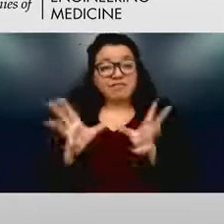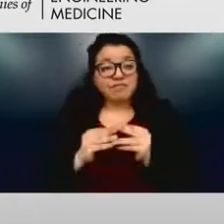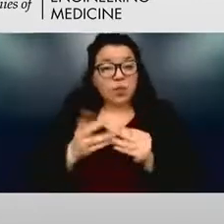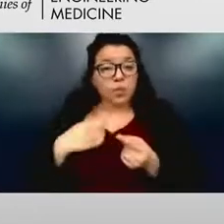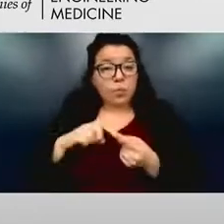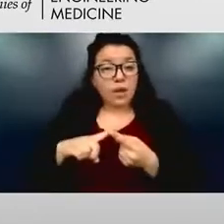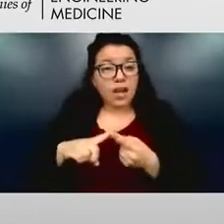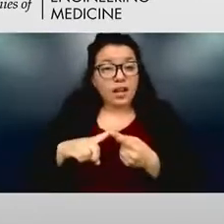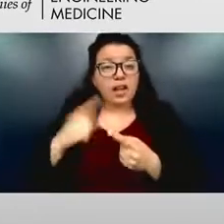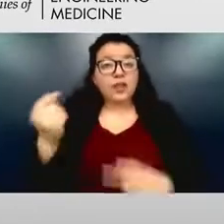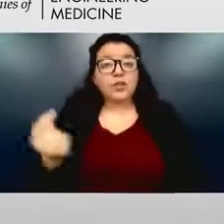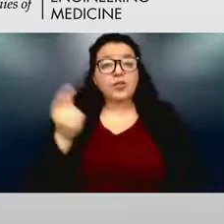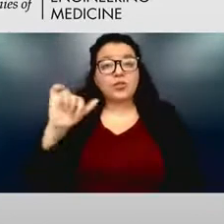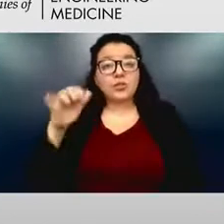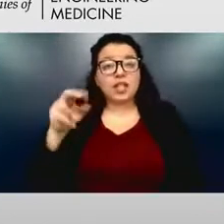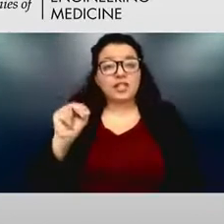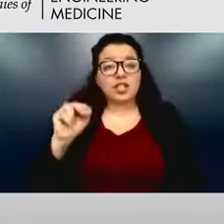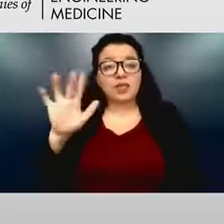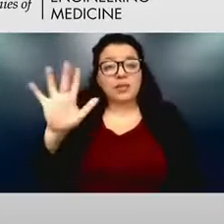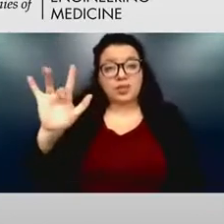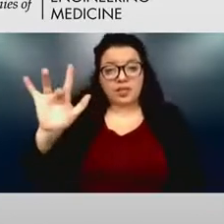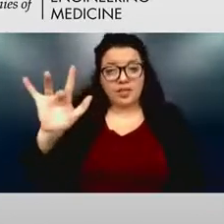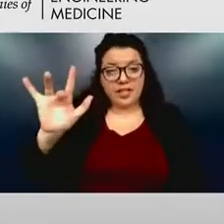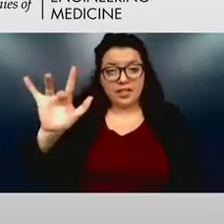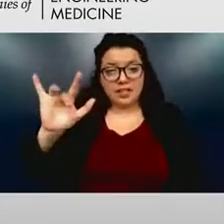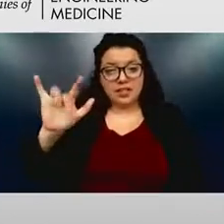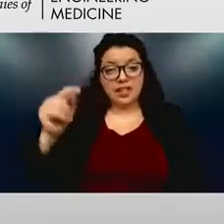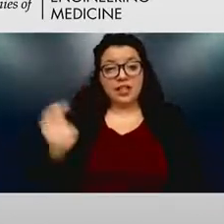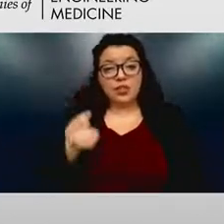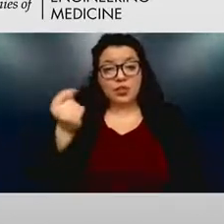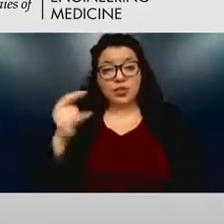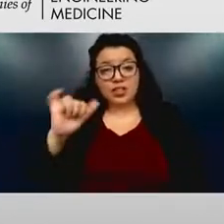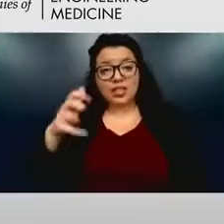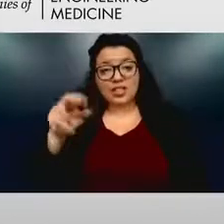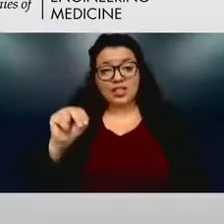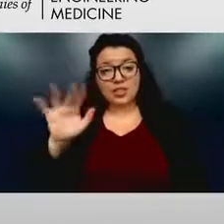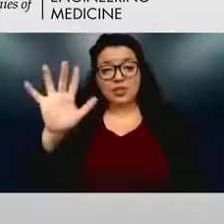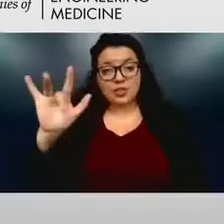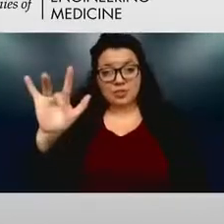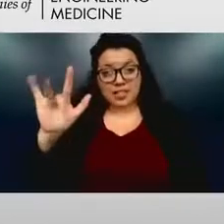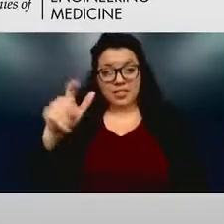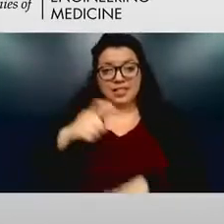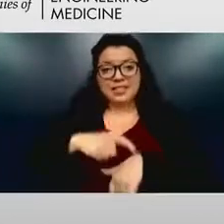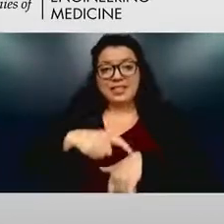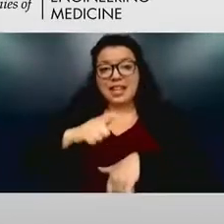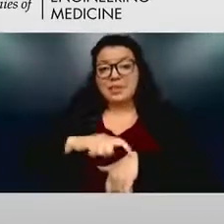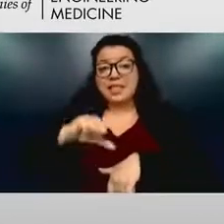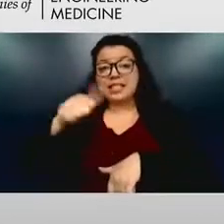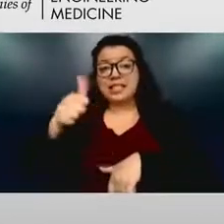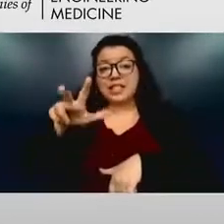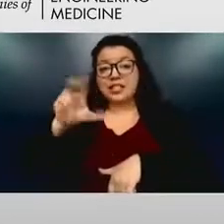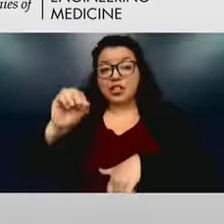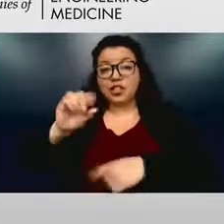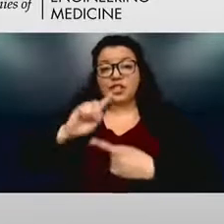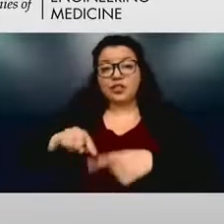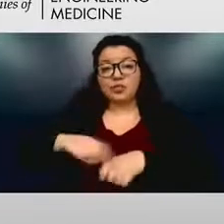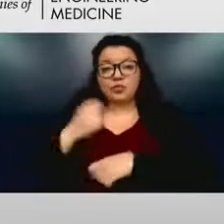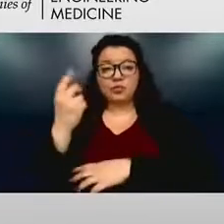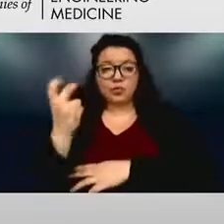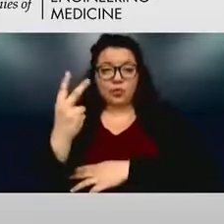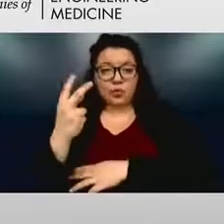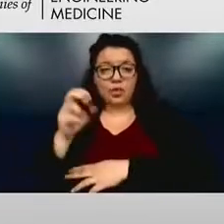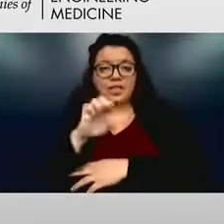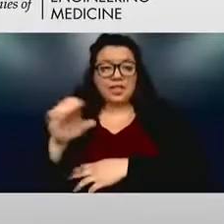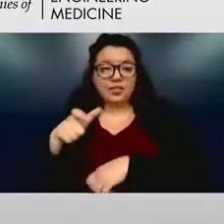January 25th, mark it down, Tuesday, January 25th, from 1030 to noon Eastern